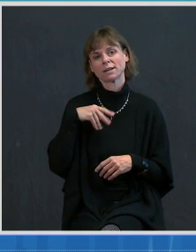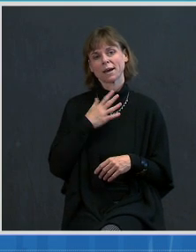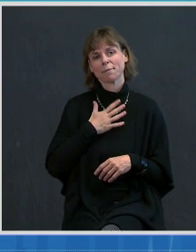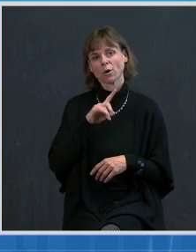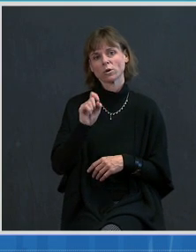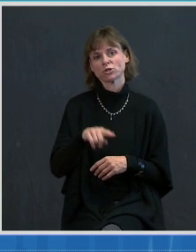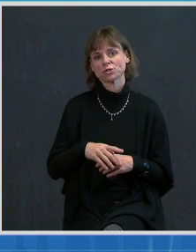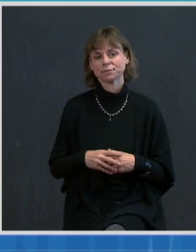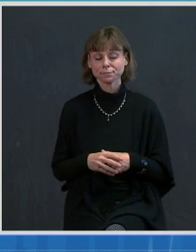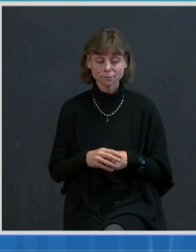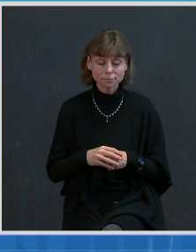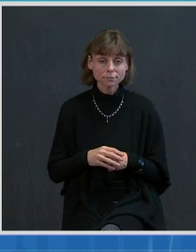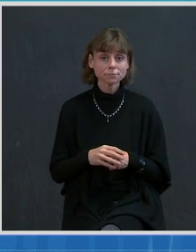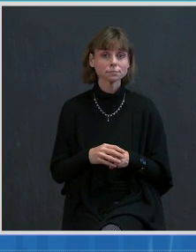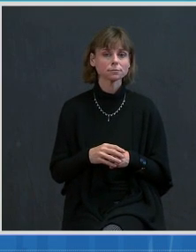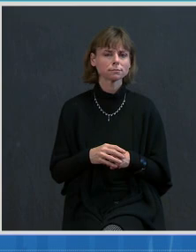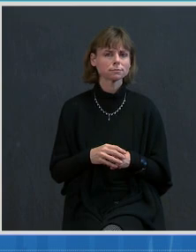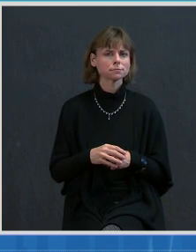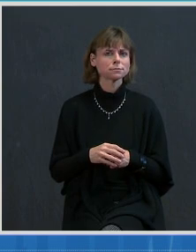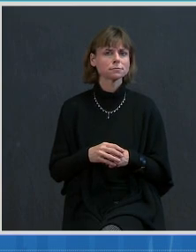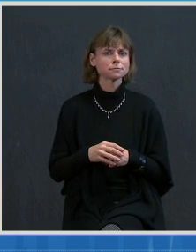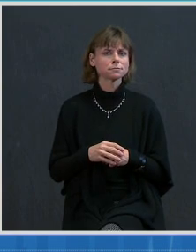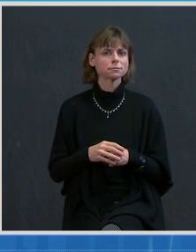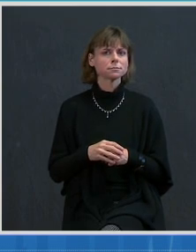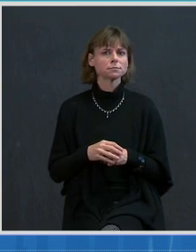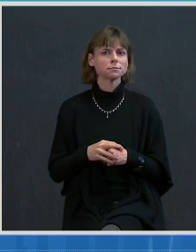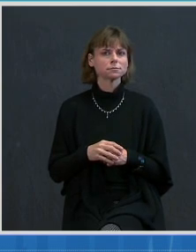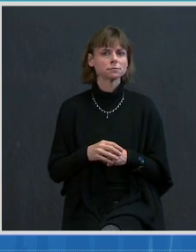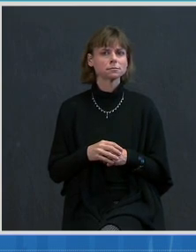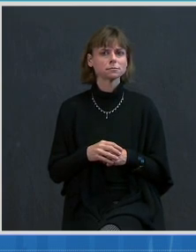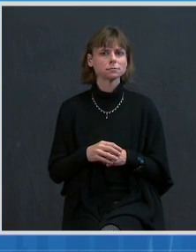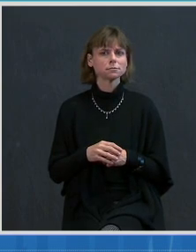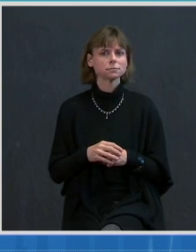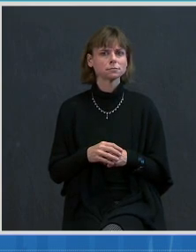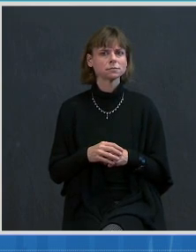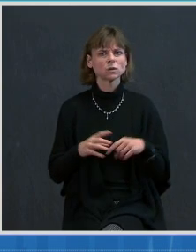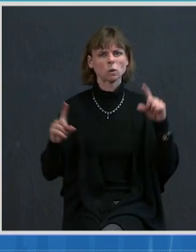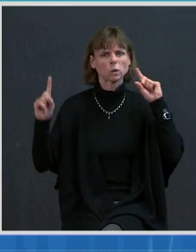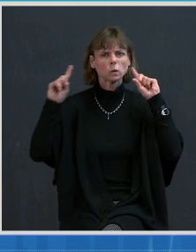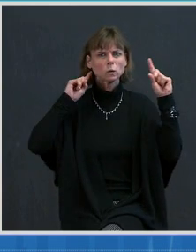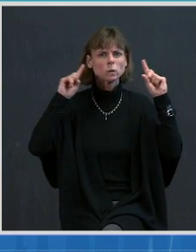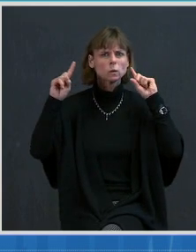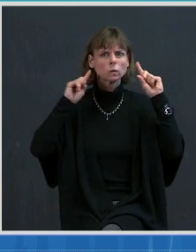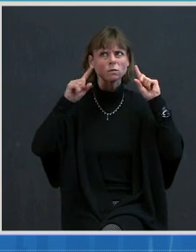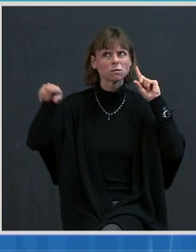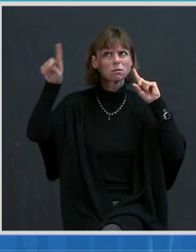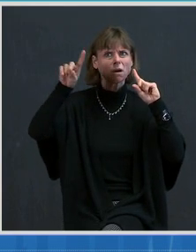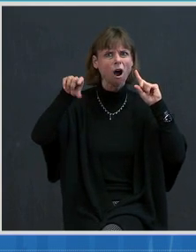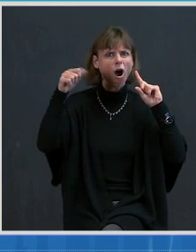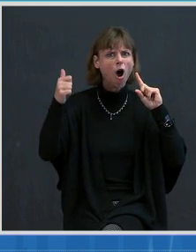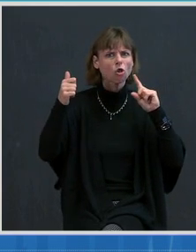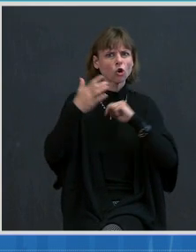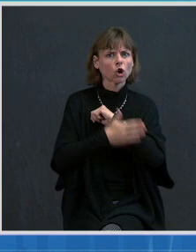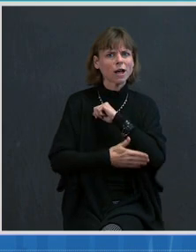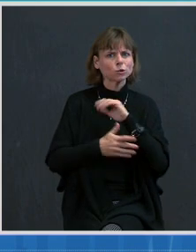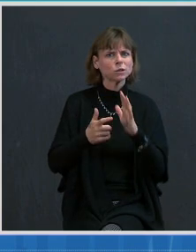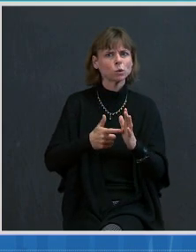We are hearing so much about other countries requiring some type of vaccination